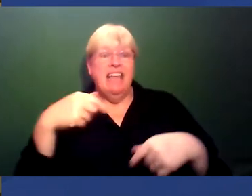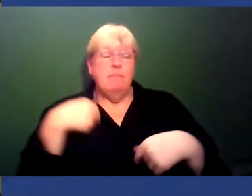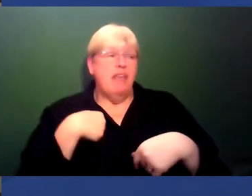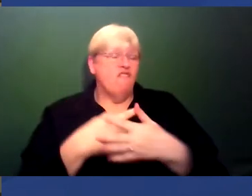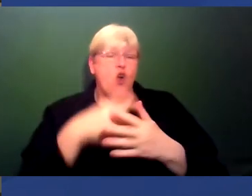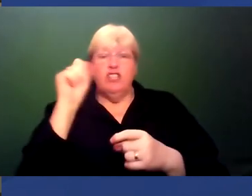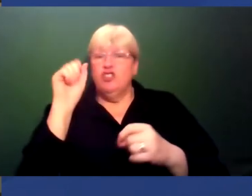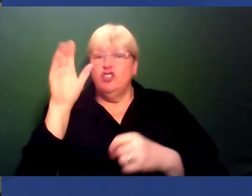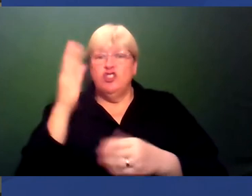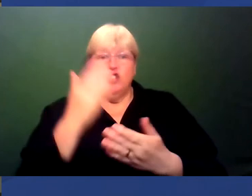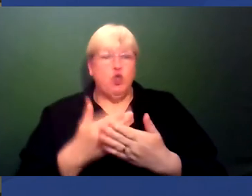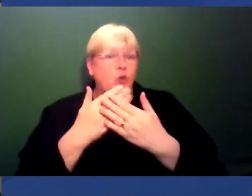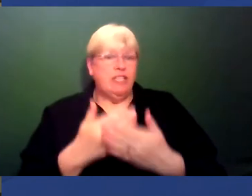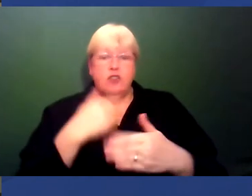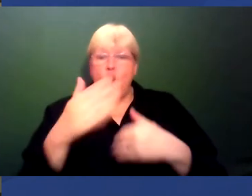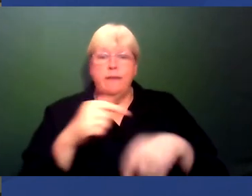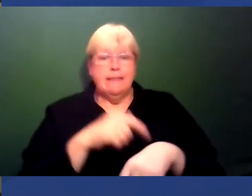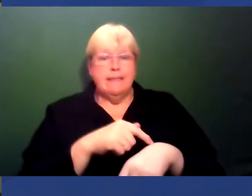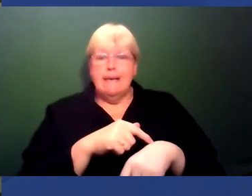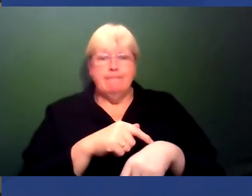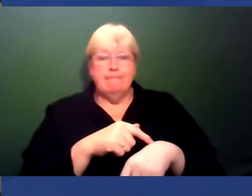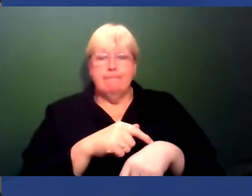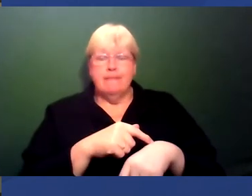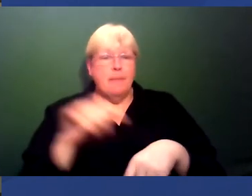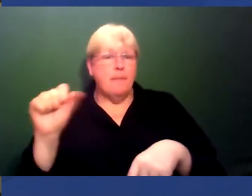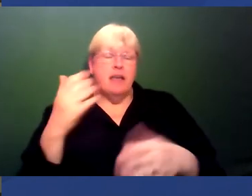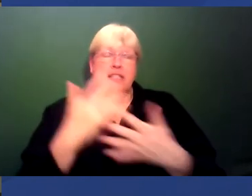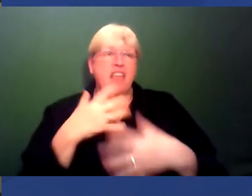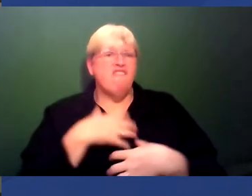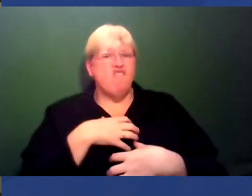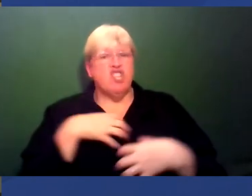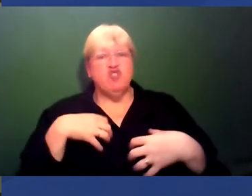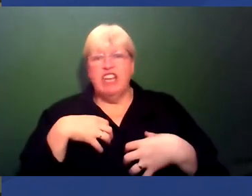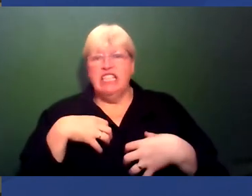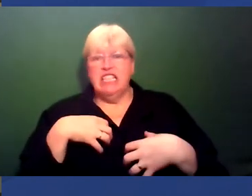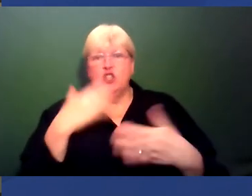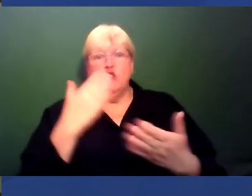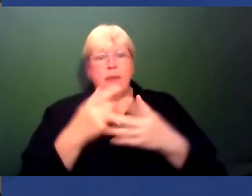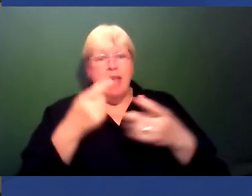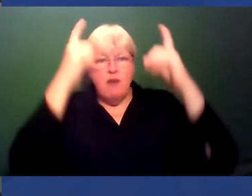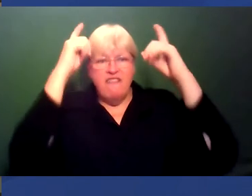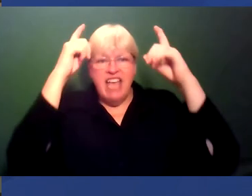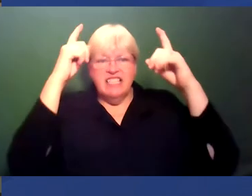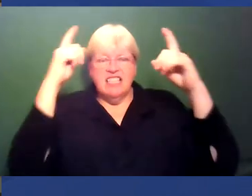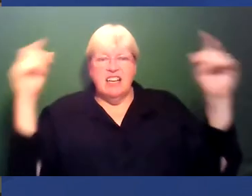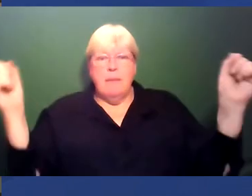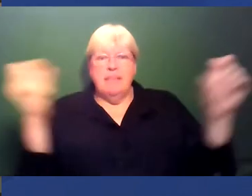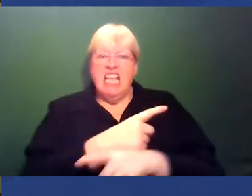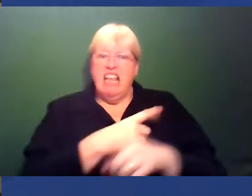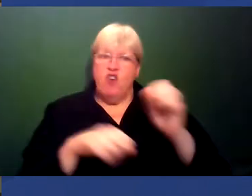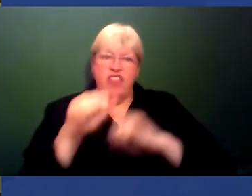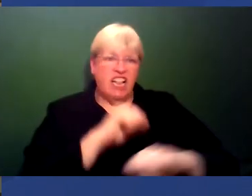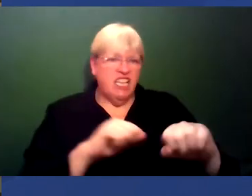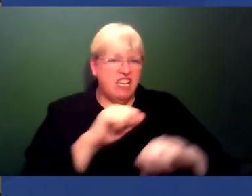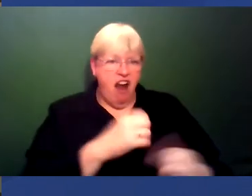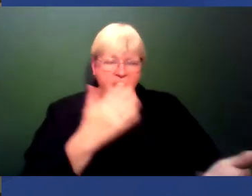time so I can't imagine how frustrating it must be to be a professor and be mistaken for the cleaner. Do